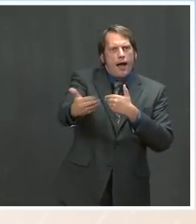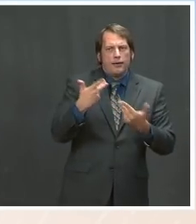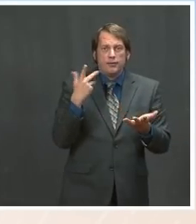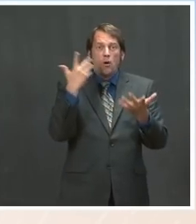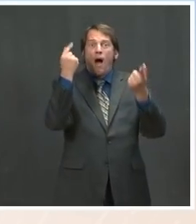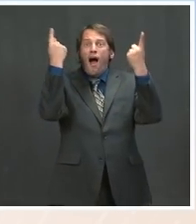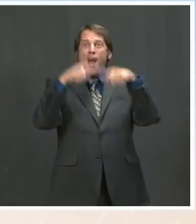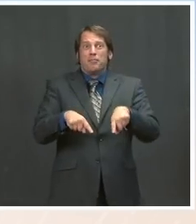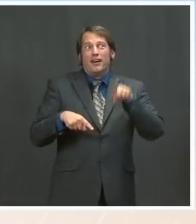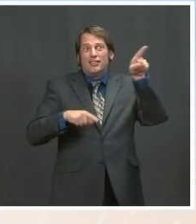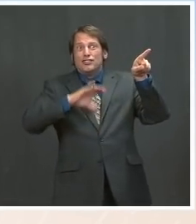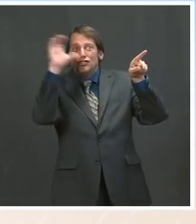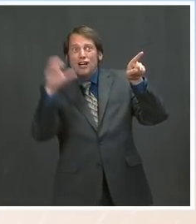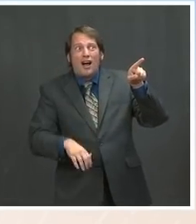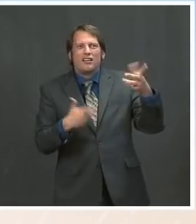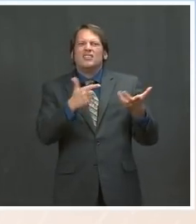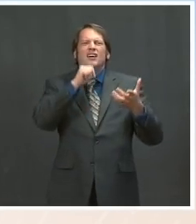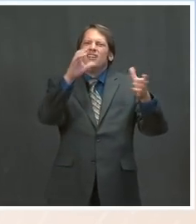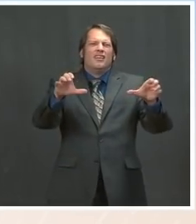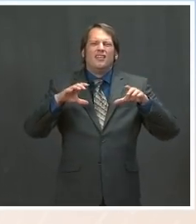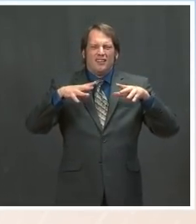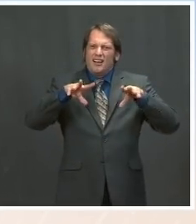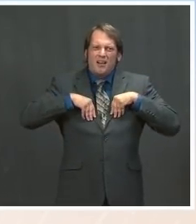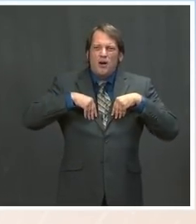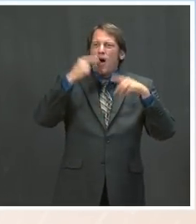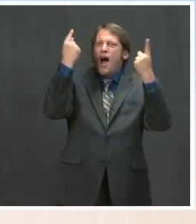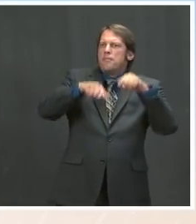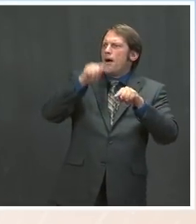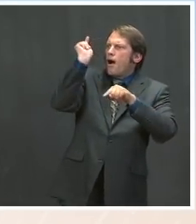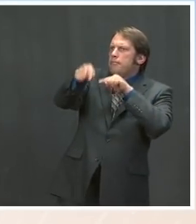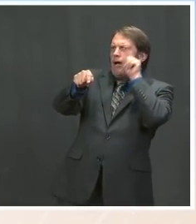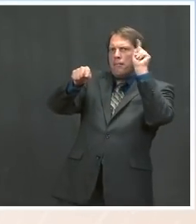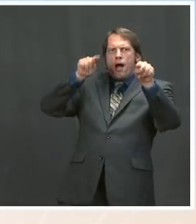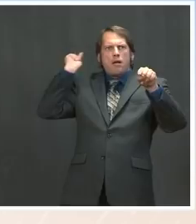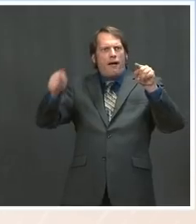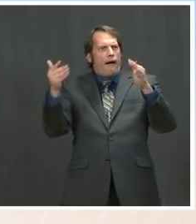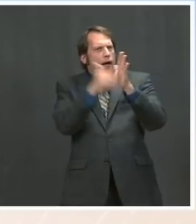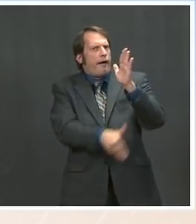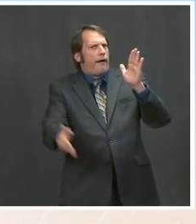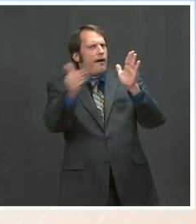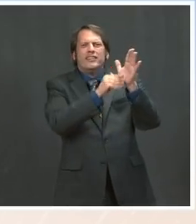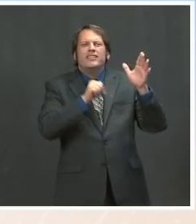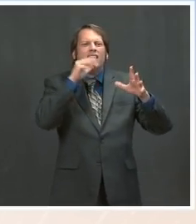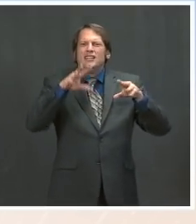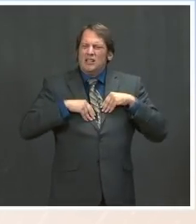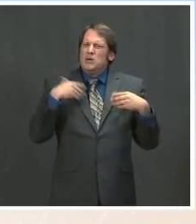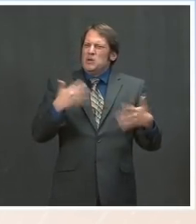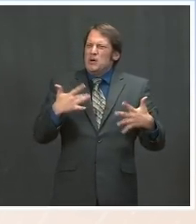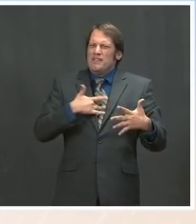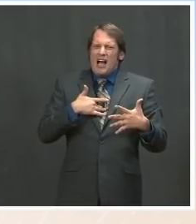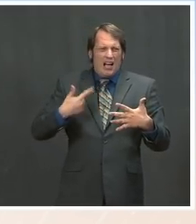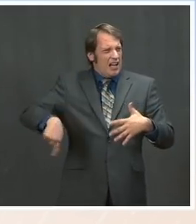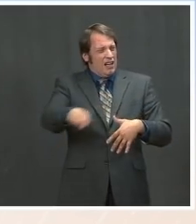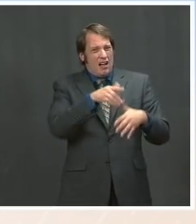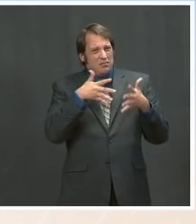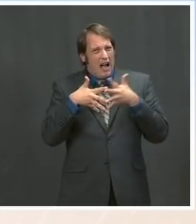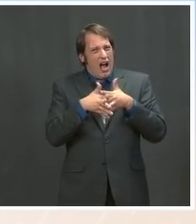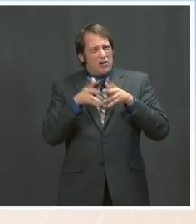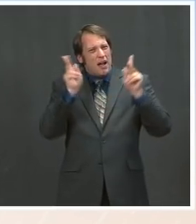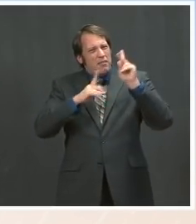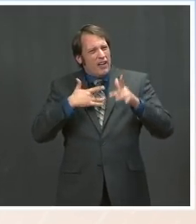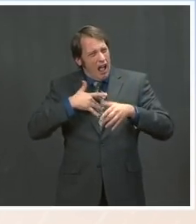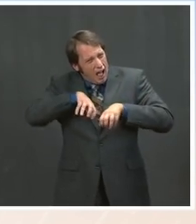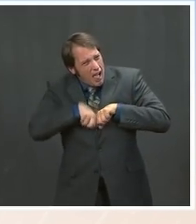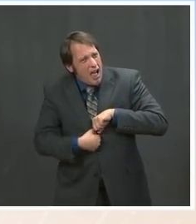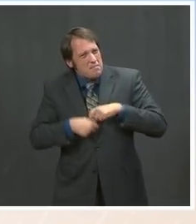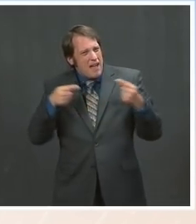trend that is the cause of immense pain and hardship across the country. During the campaign, then then former